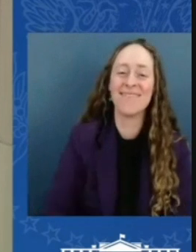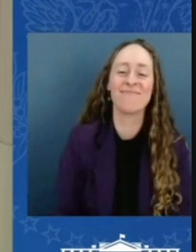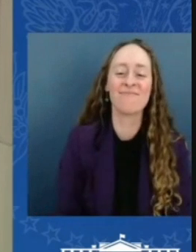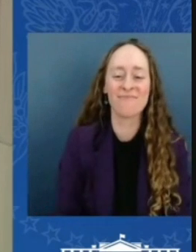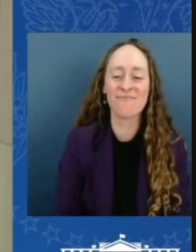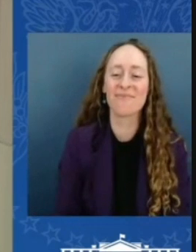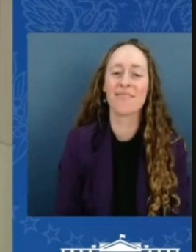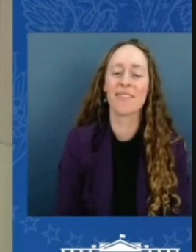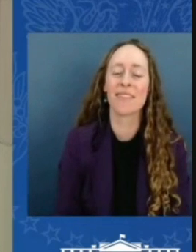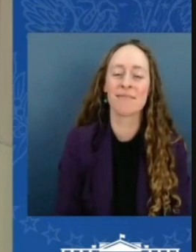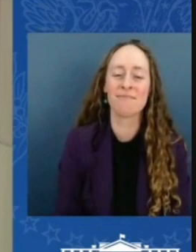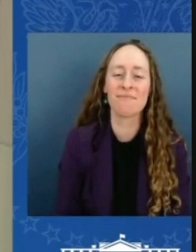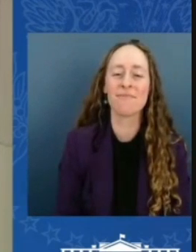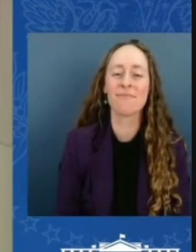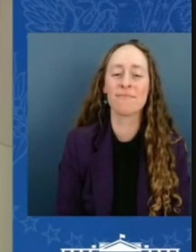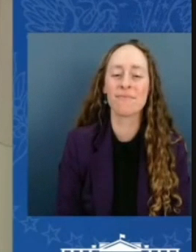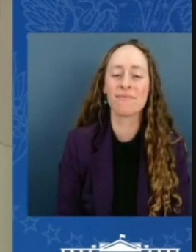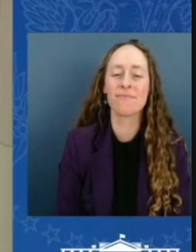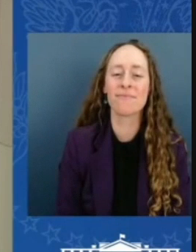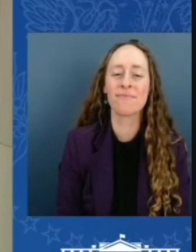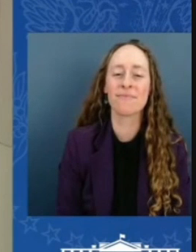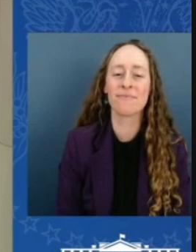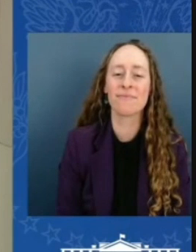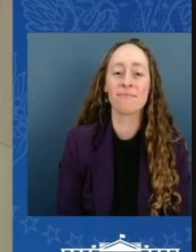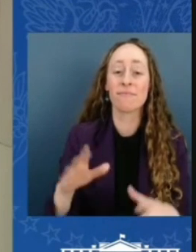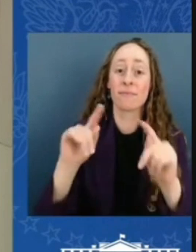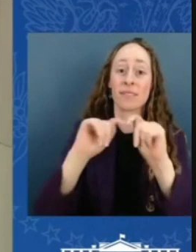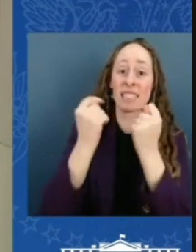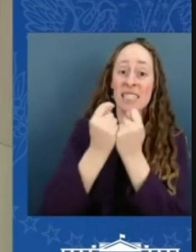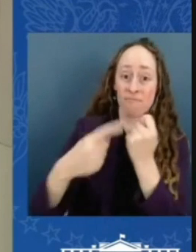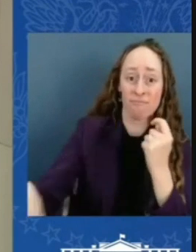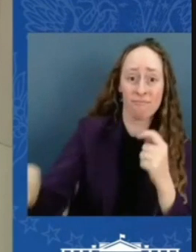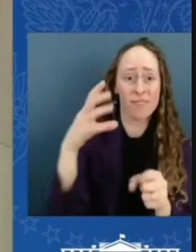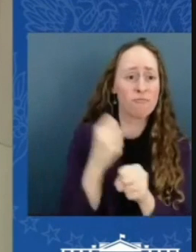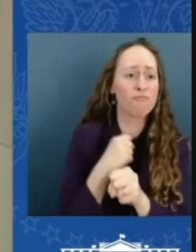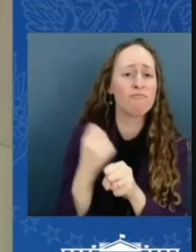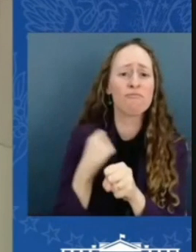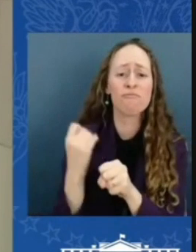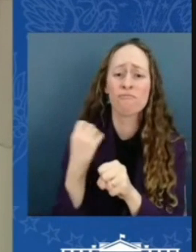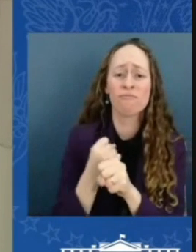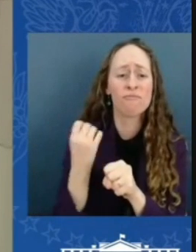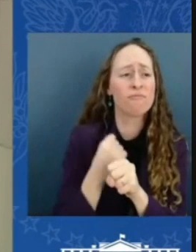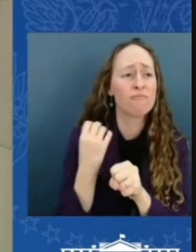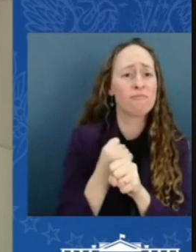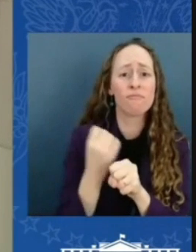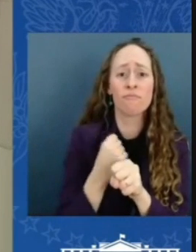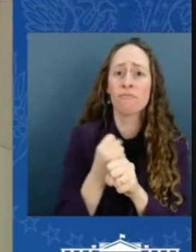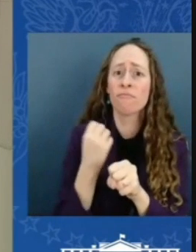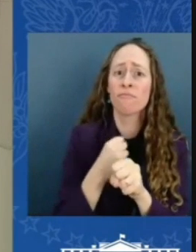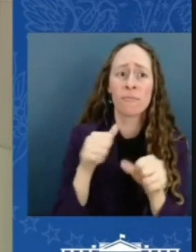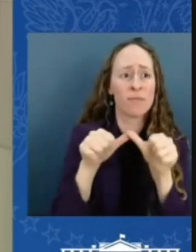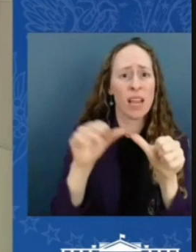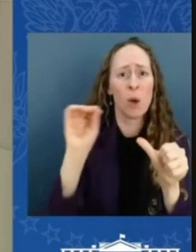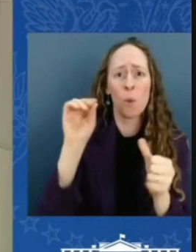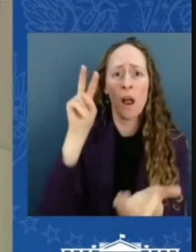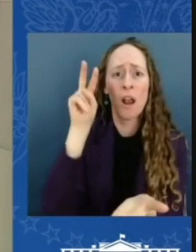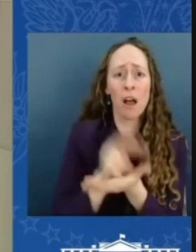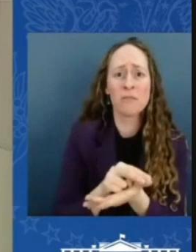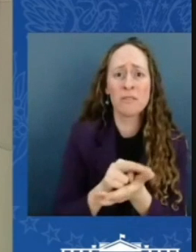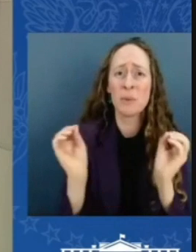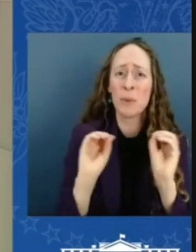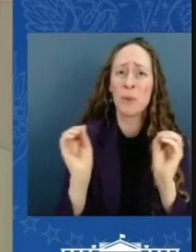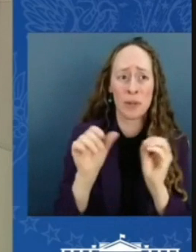college basketball. That's not to say you weren't challenged all the way to your 38-0 effort.